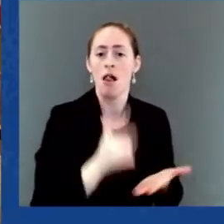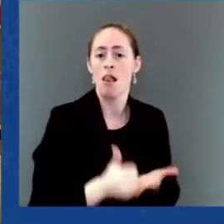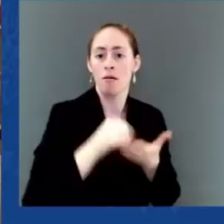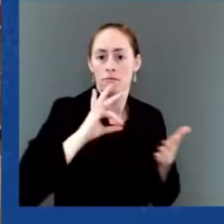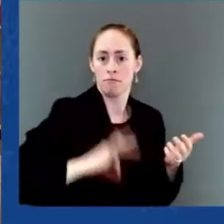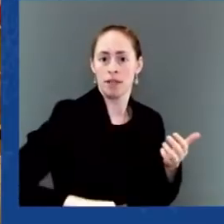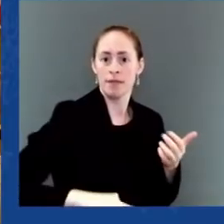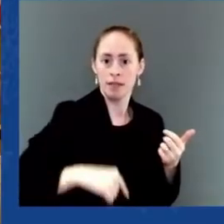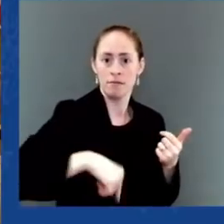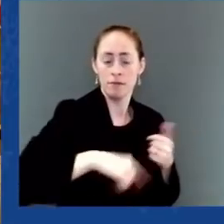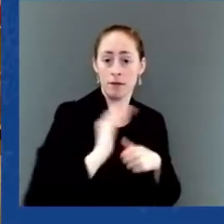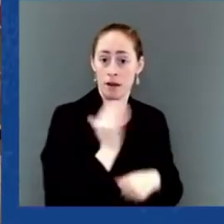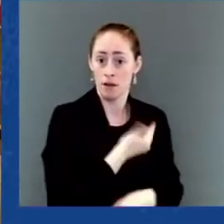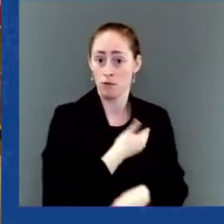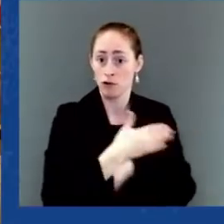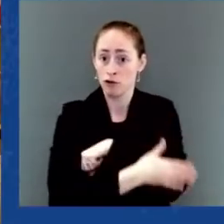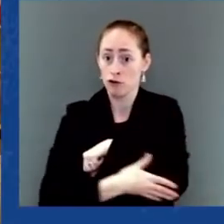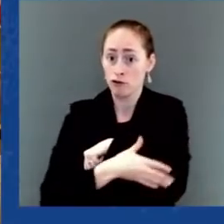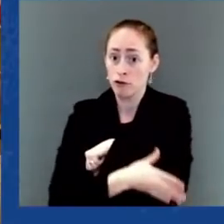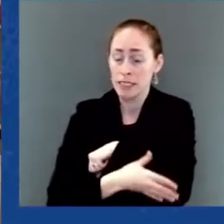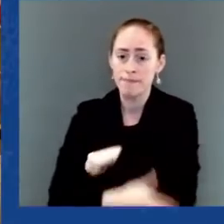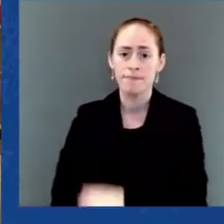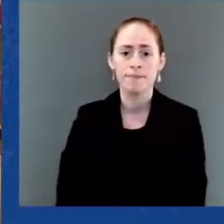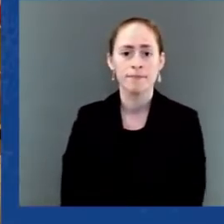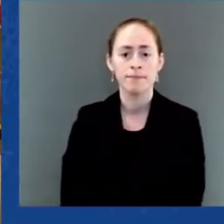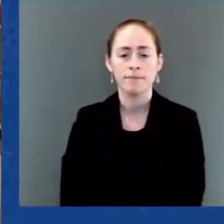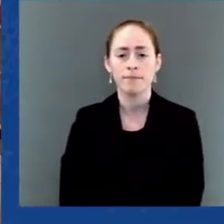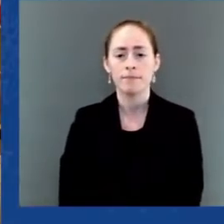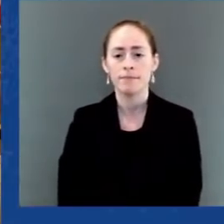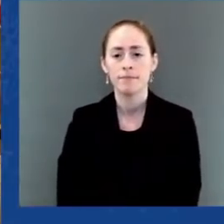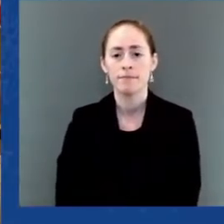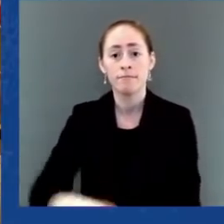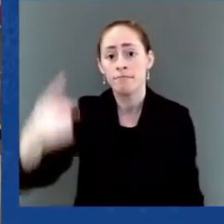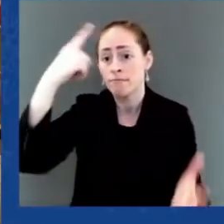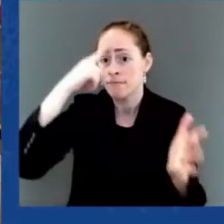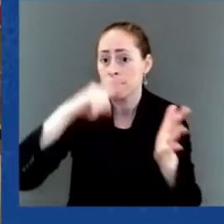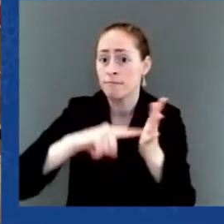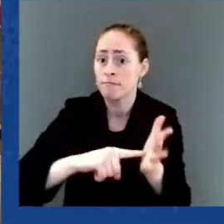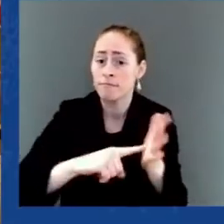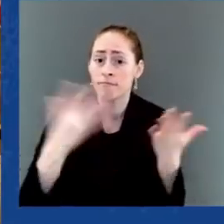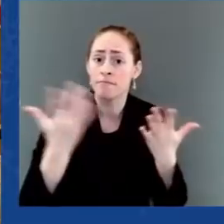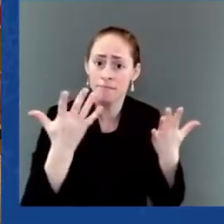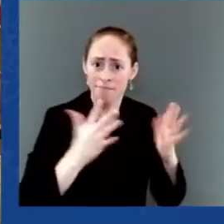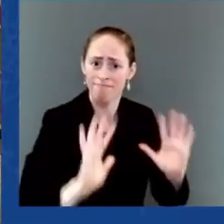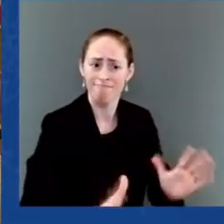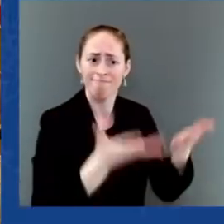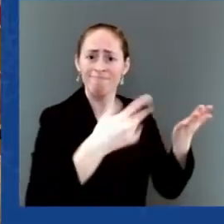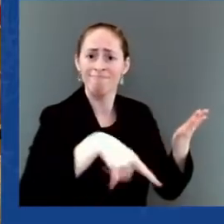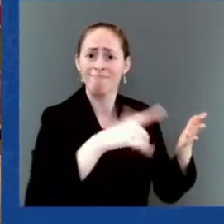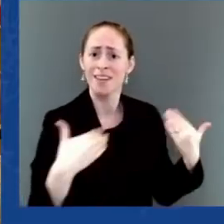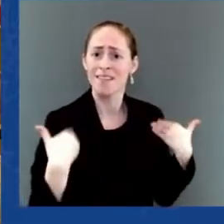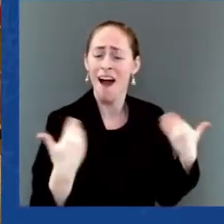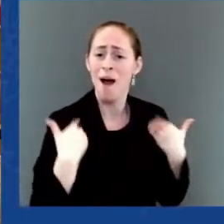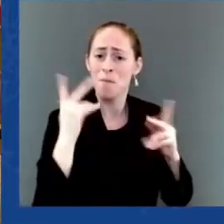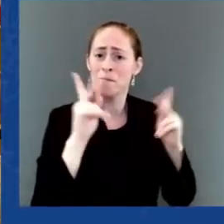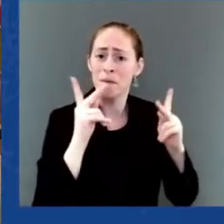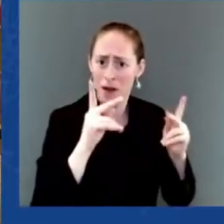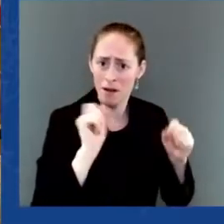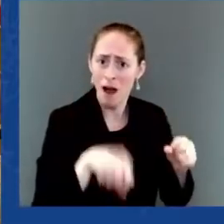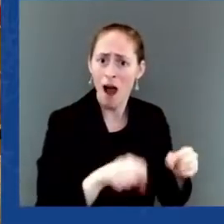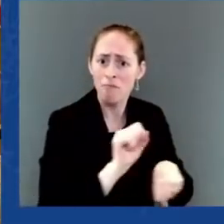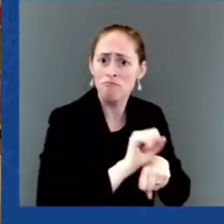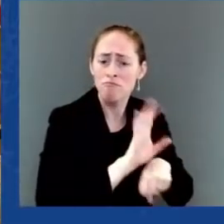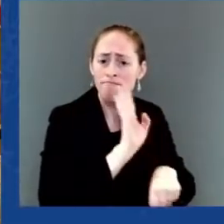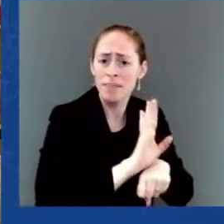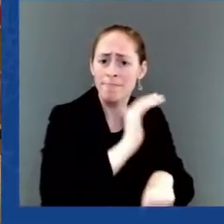We have young and creative workforce with technological development and with wealth of natural resources.